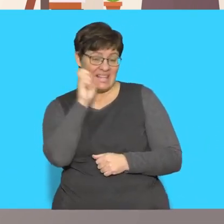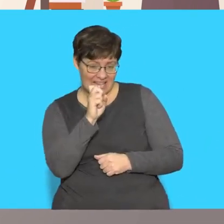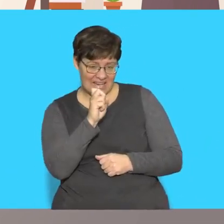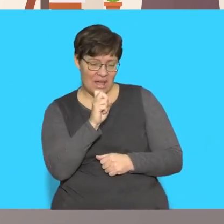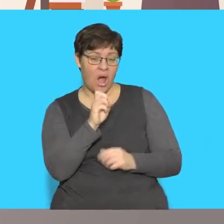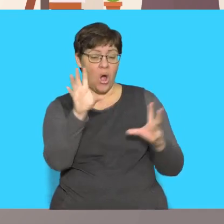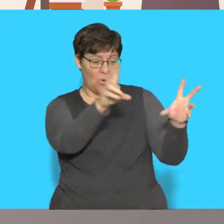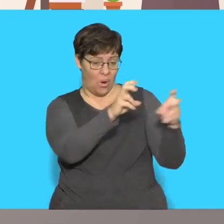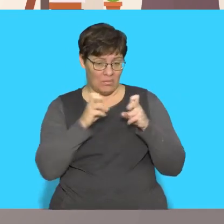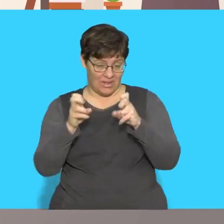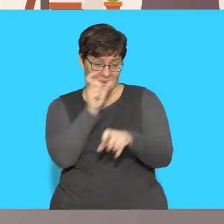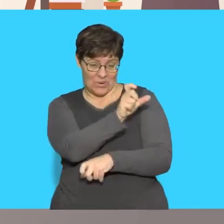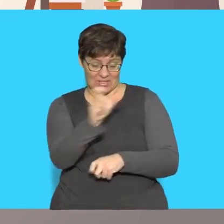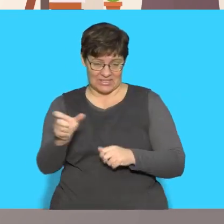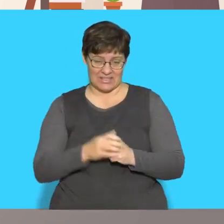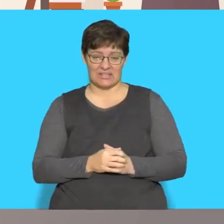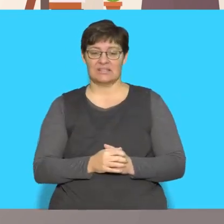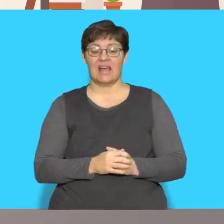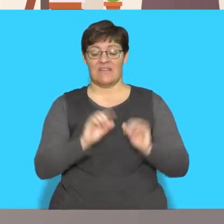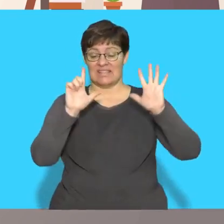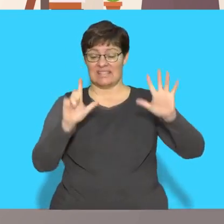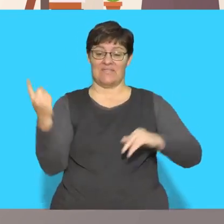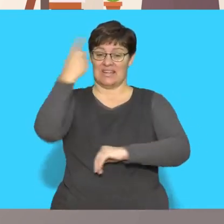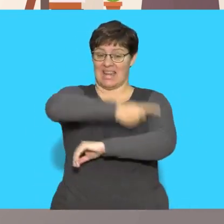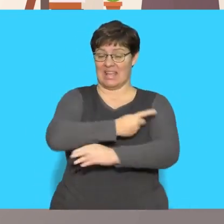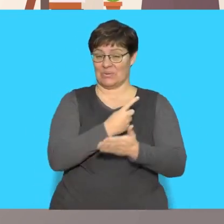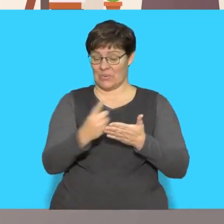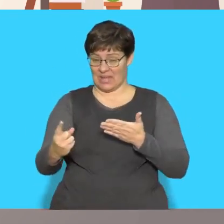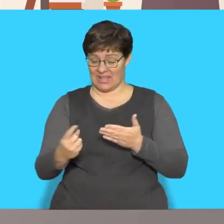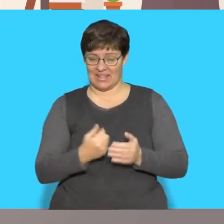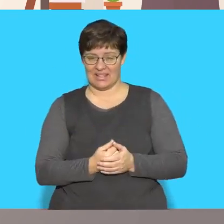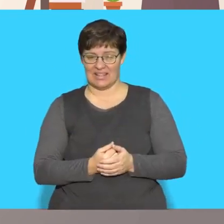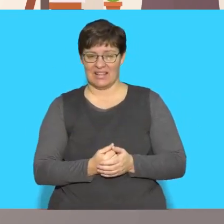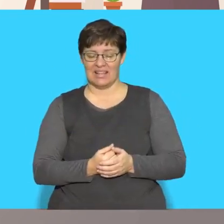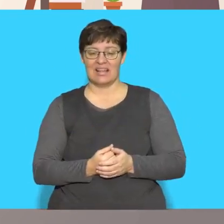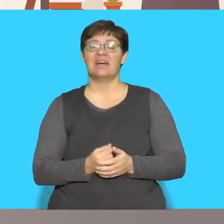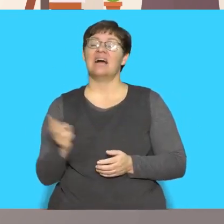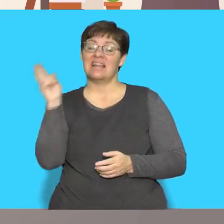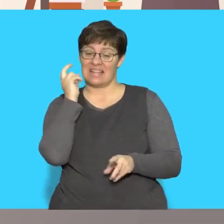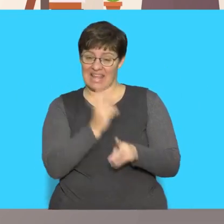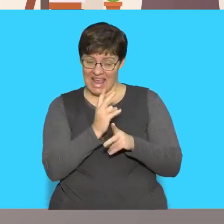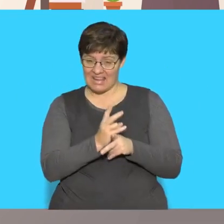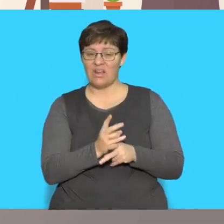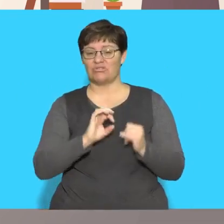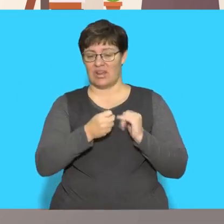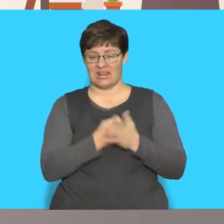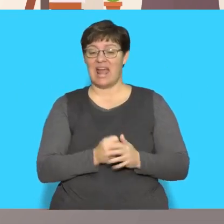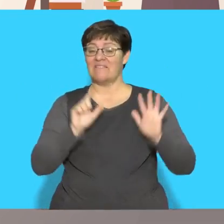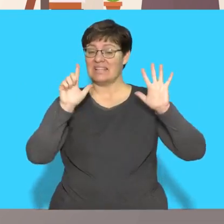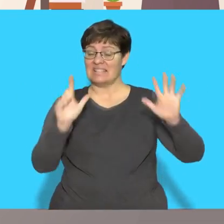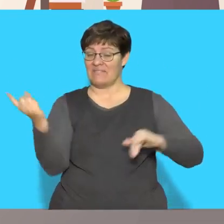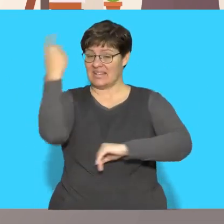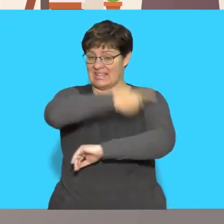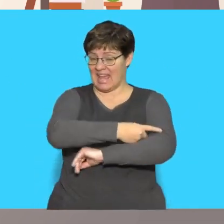Listen and copy the words. There are seven days in a week. Listen again and then try it.